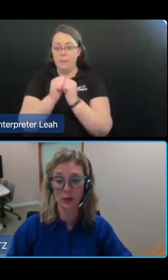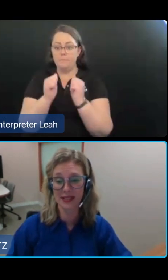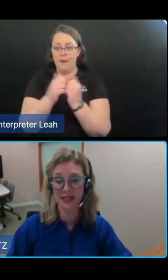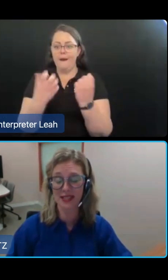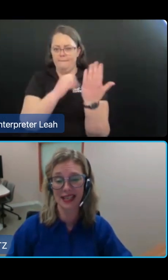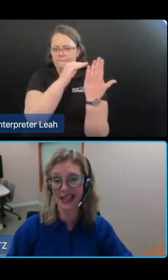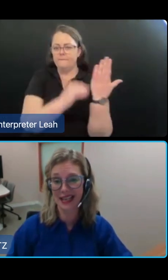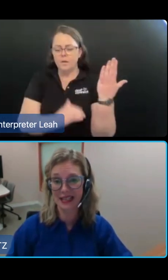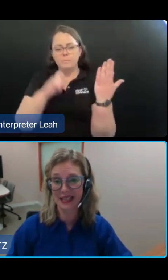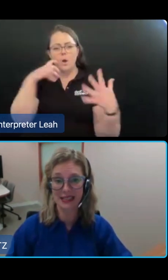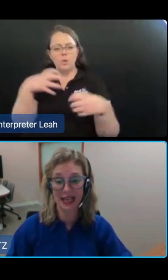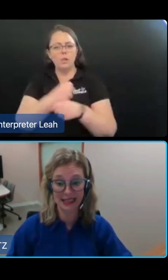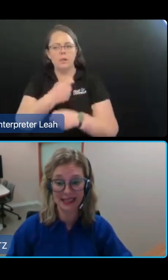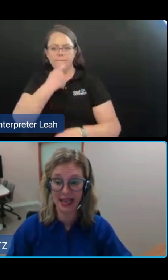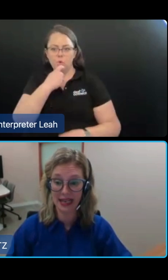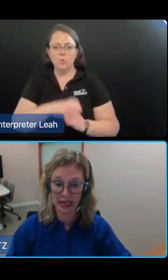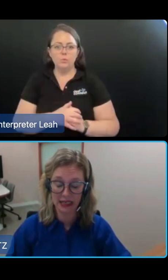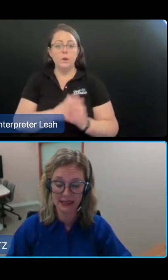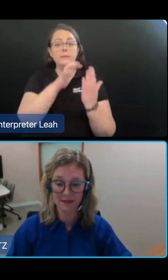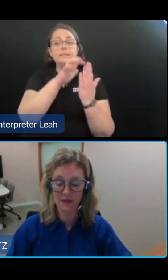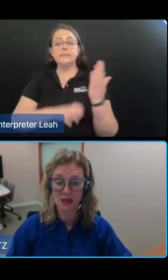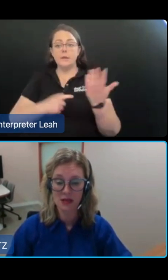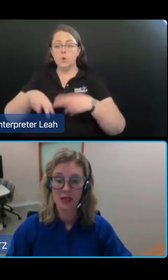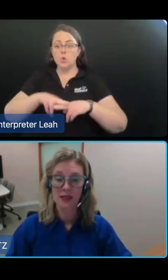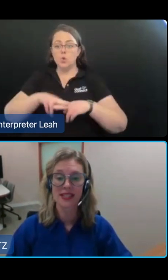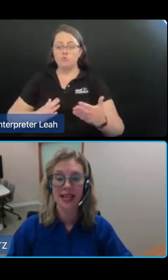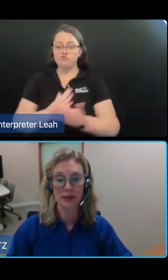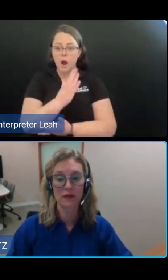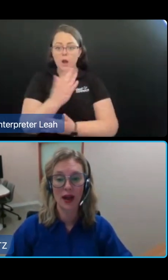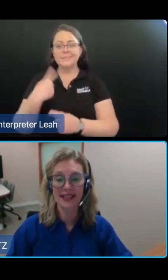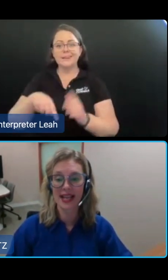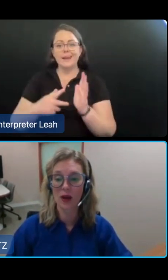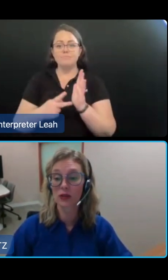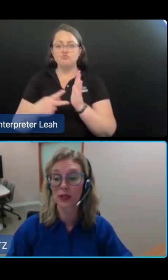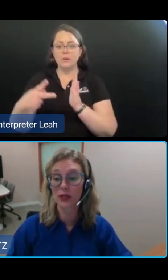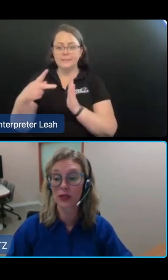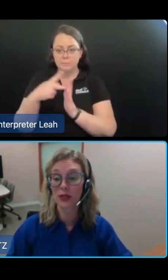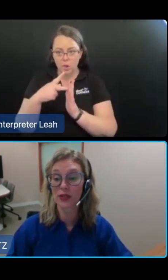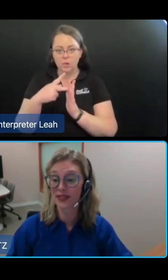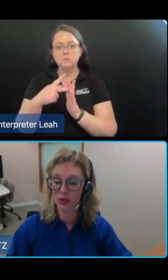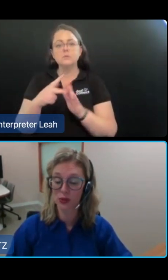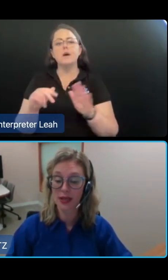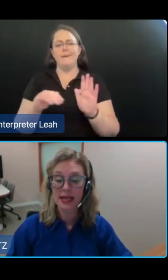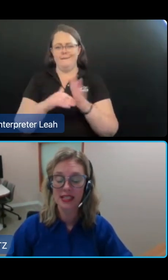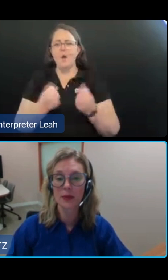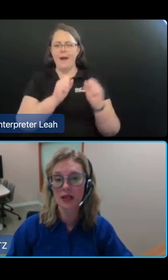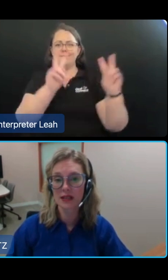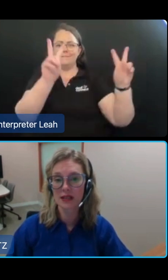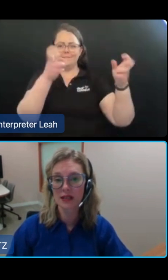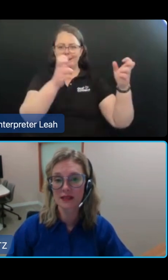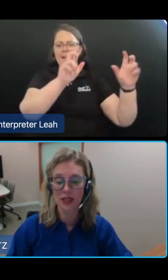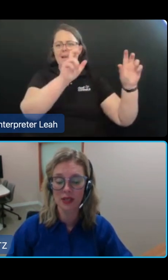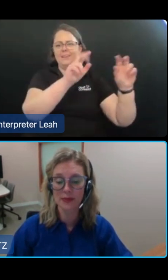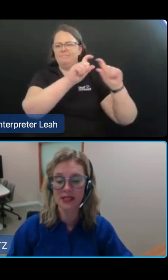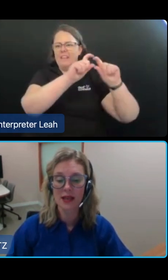and the principles into easy to understand headings. The statement of rights now includes references to intimate and